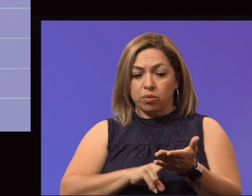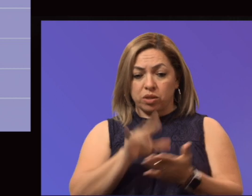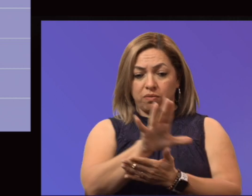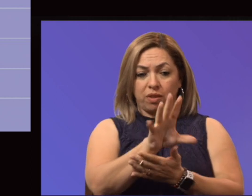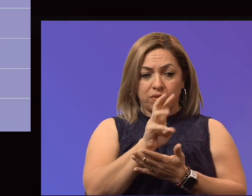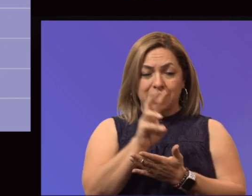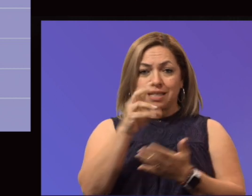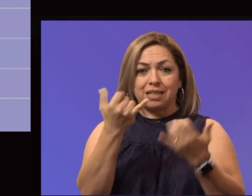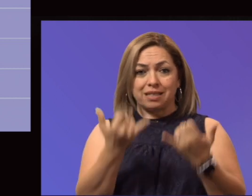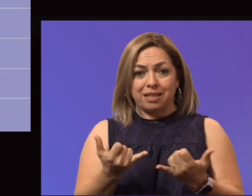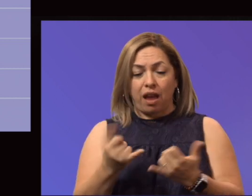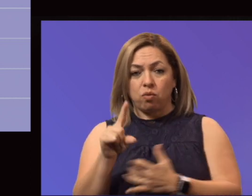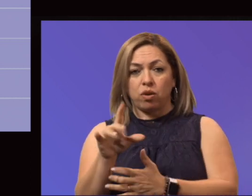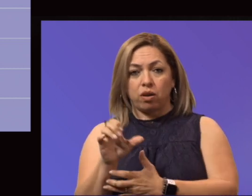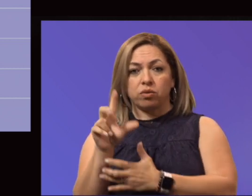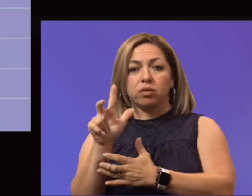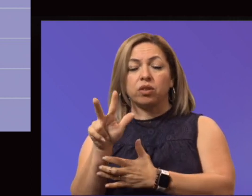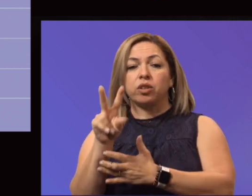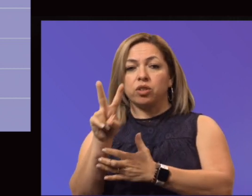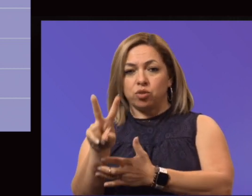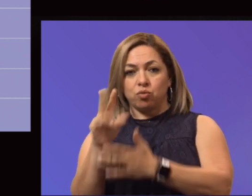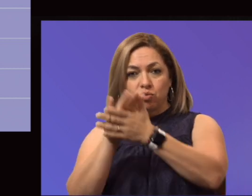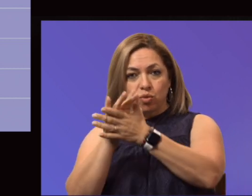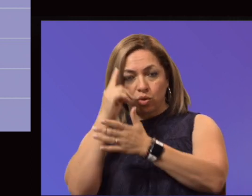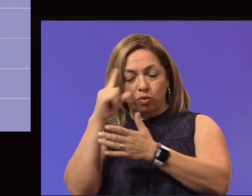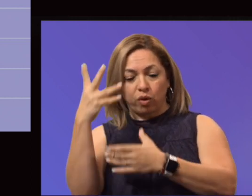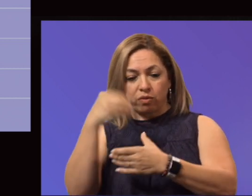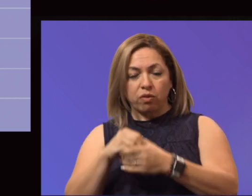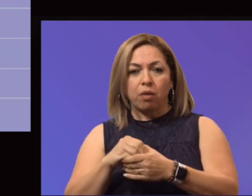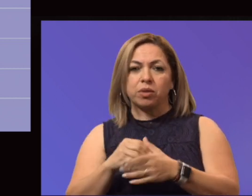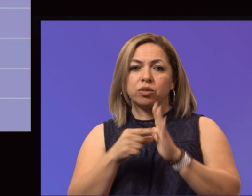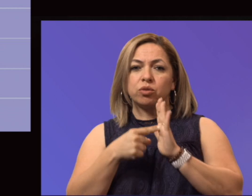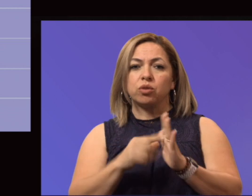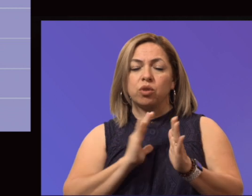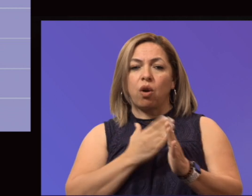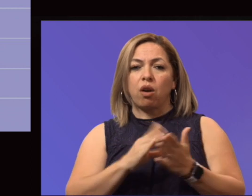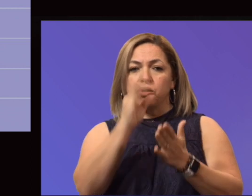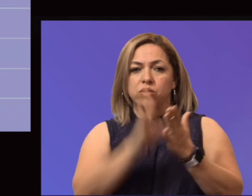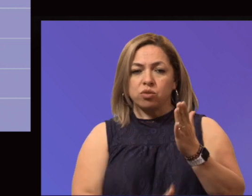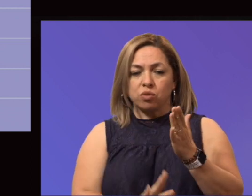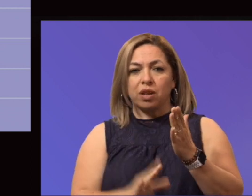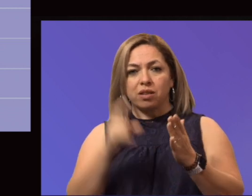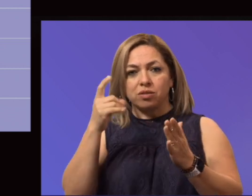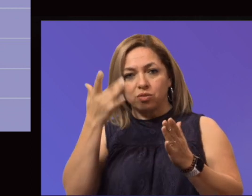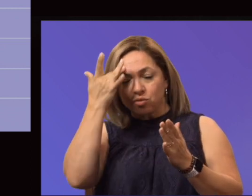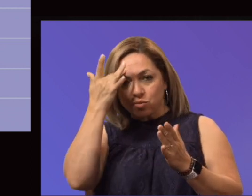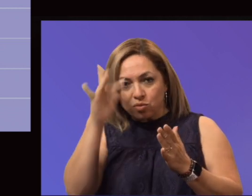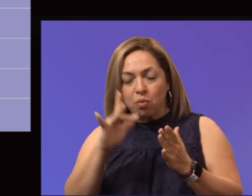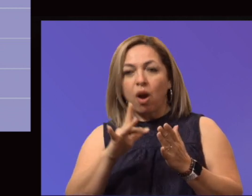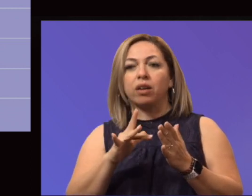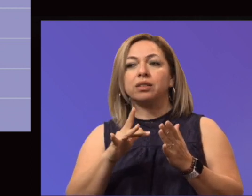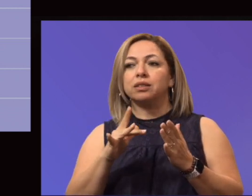132. So kudos to everyone for involvement and being able to show our students, our brightest students, students who have achieved the